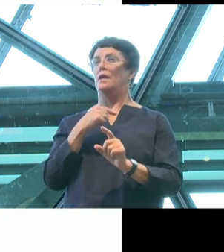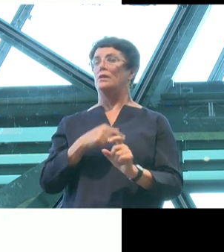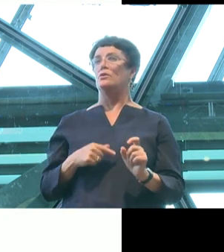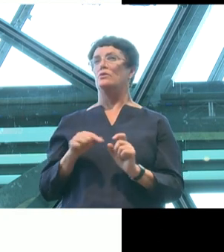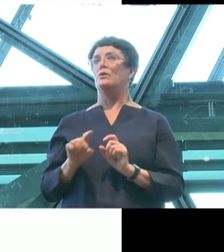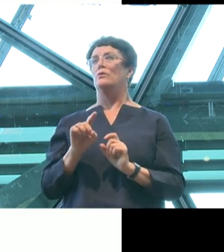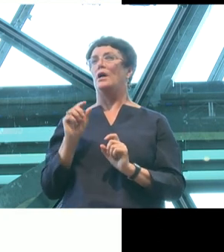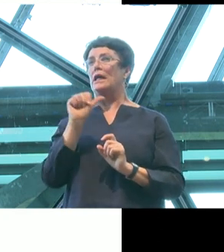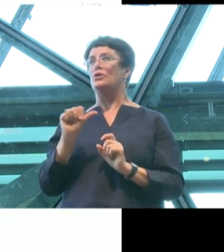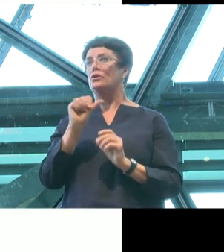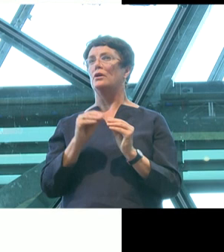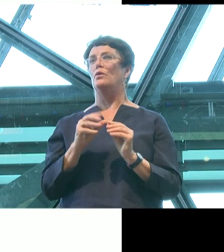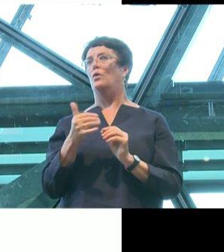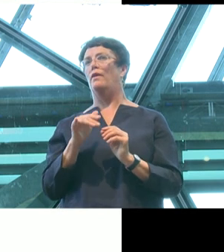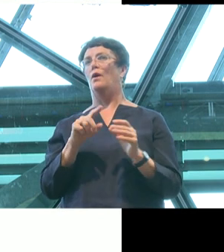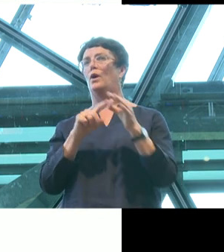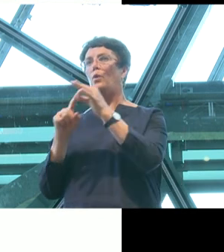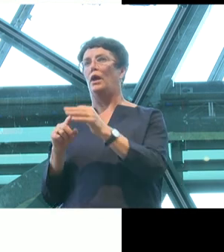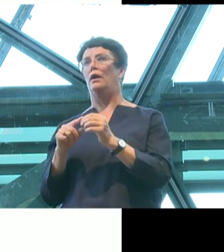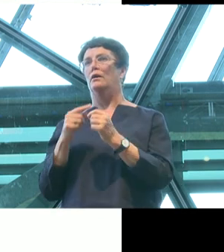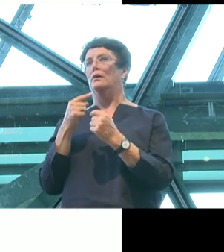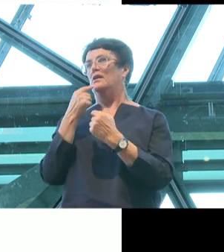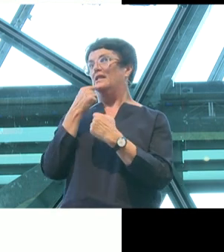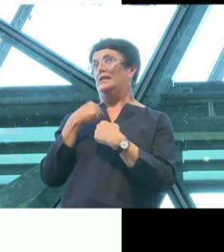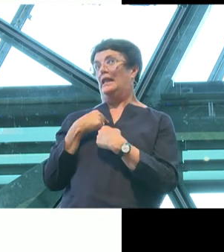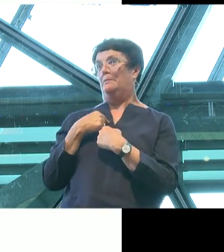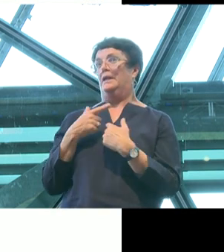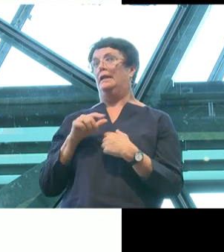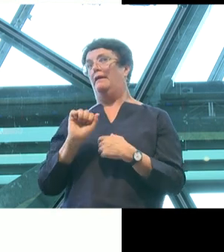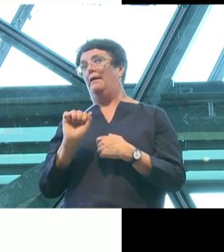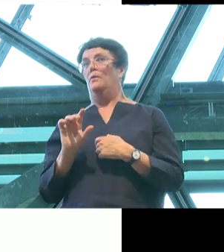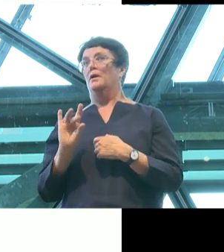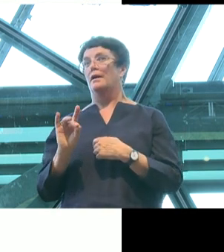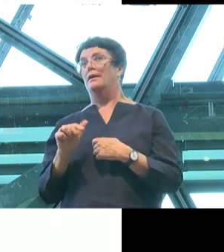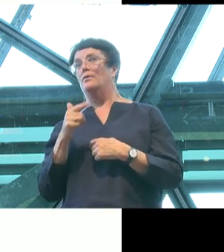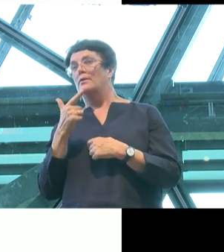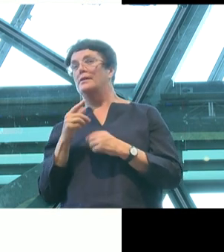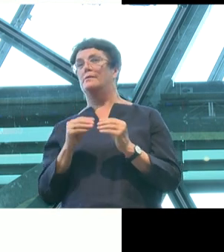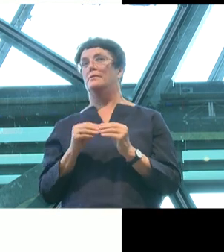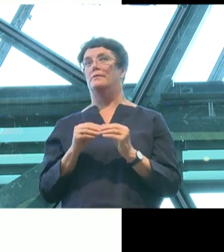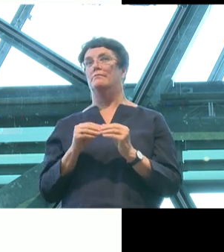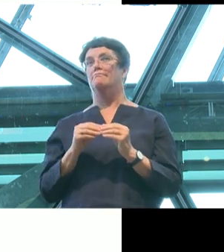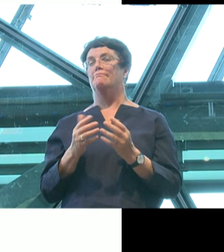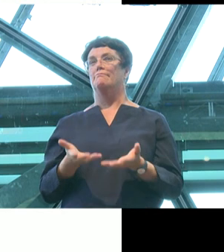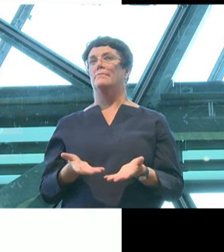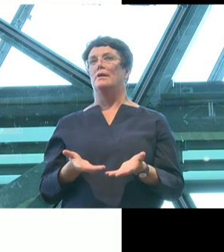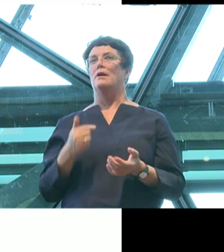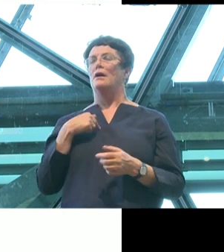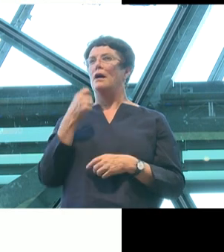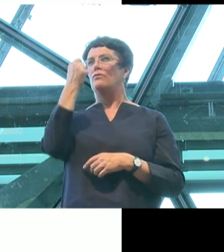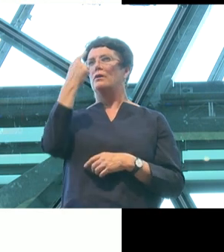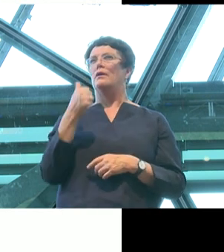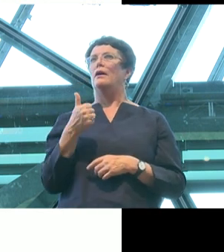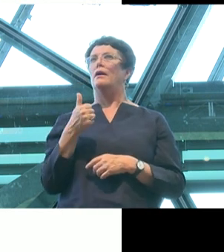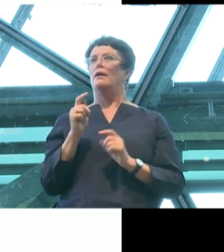out to me, a complete stranger for the first time in the process of telling me. And what I realised was perhaps